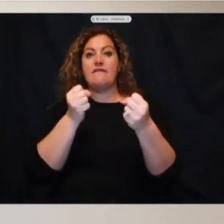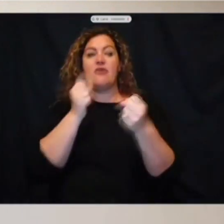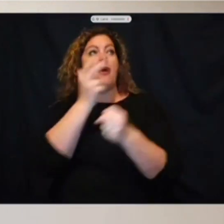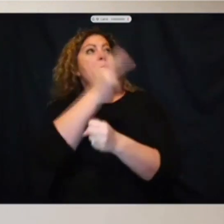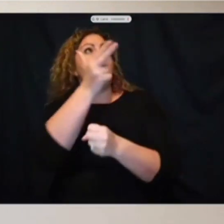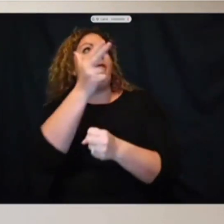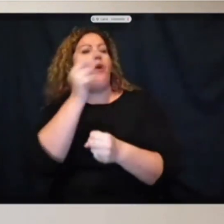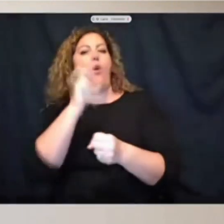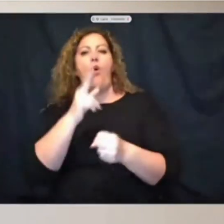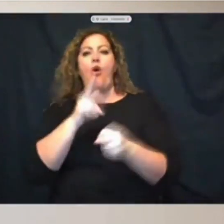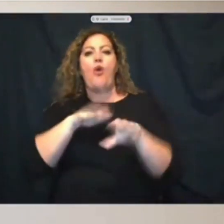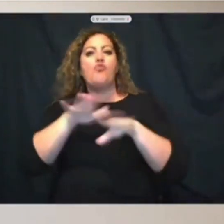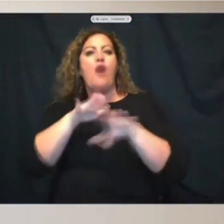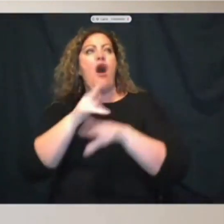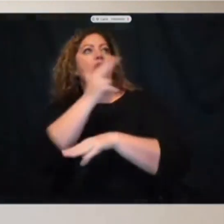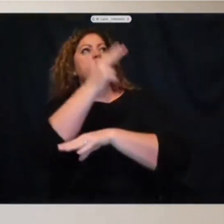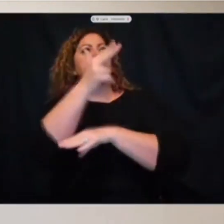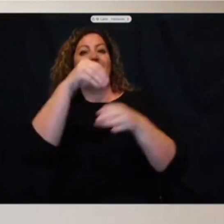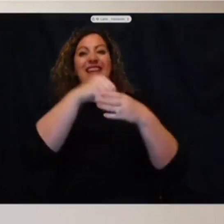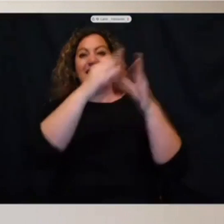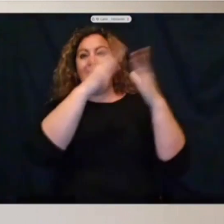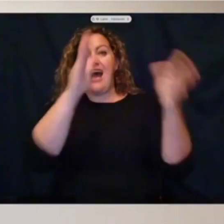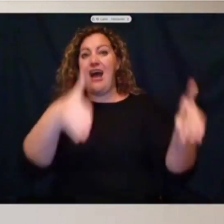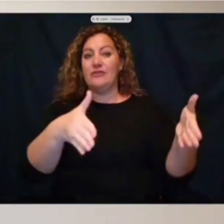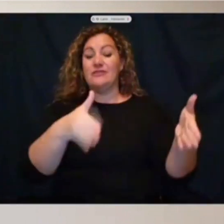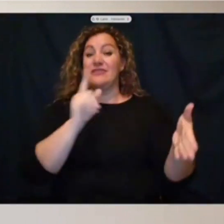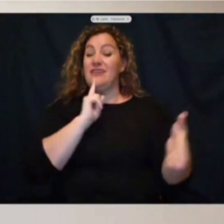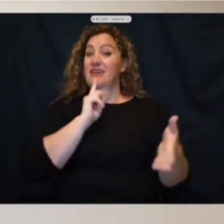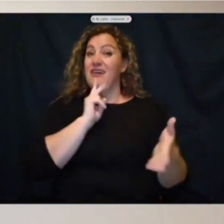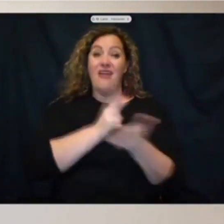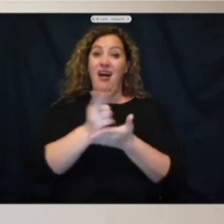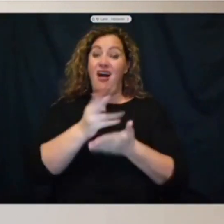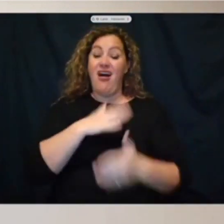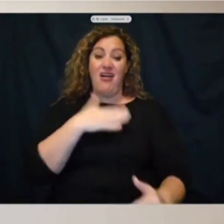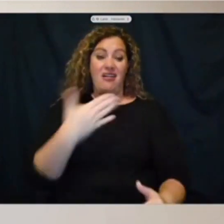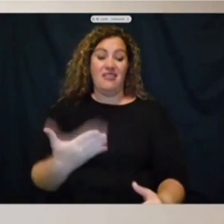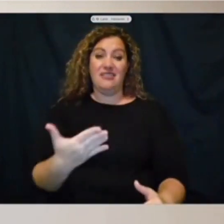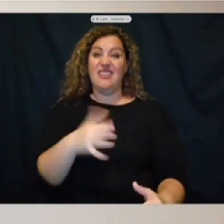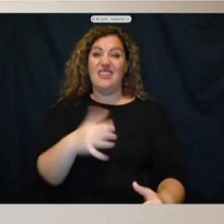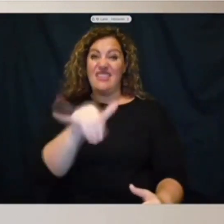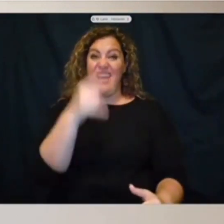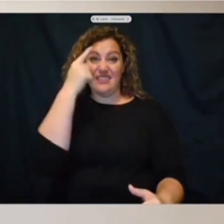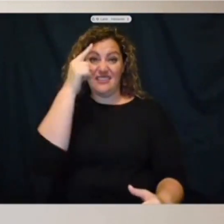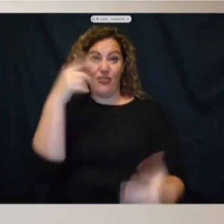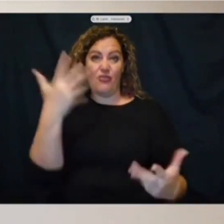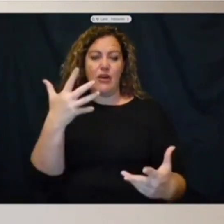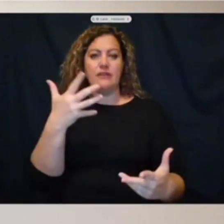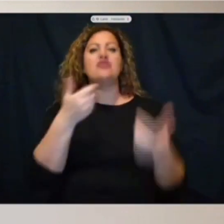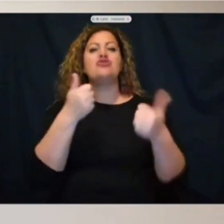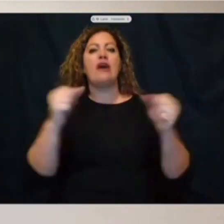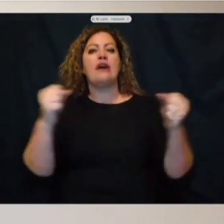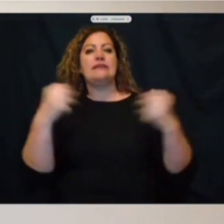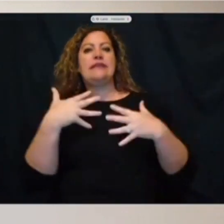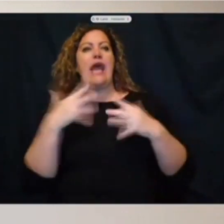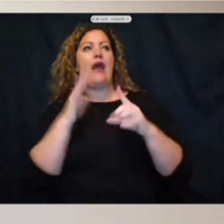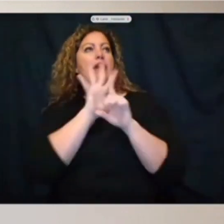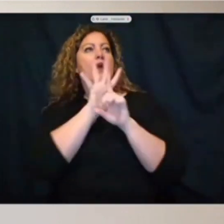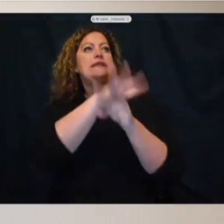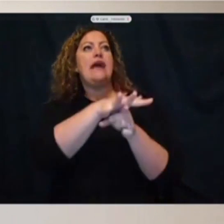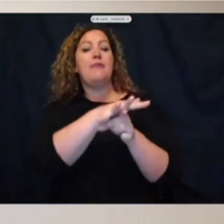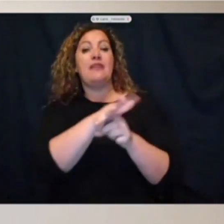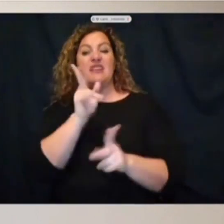rounds into a home. Quite honestly, this is done to scare and intimidate, but the people who are shooting